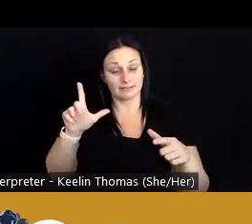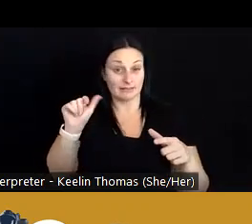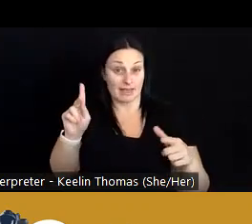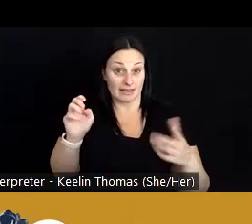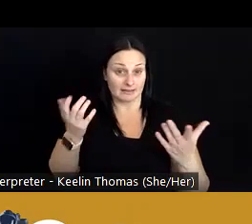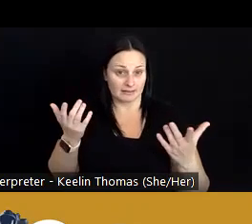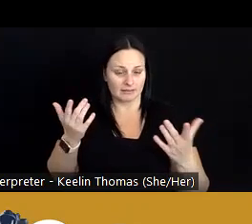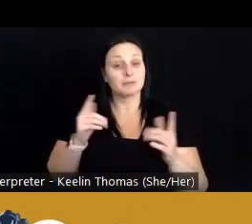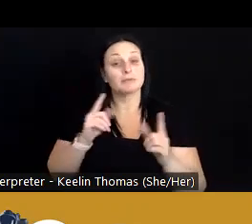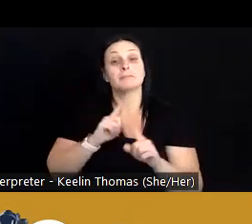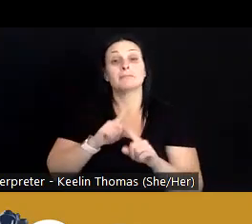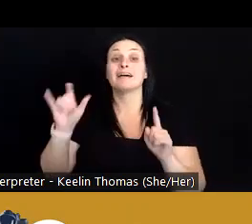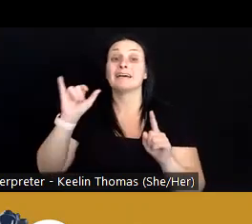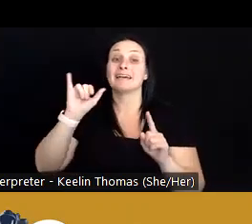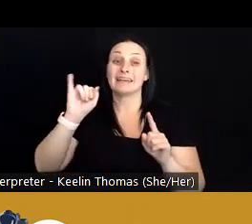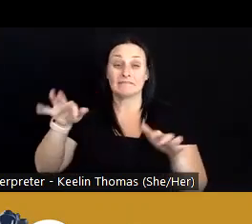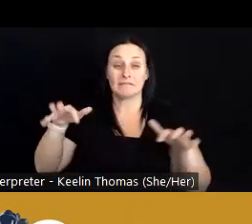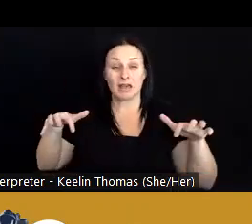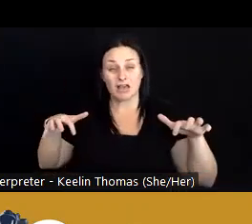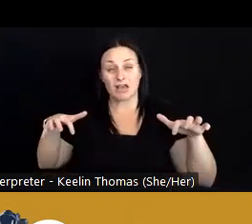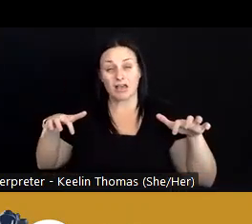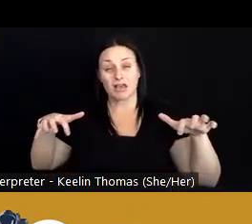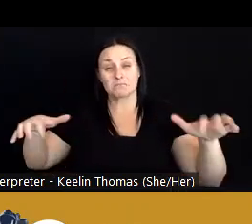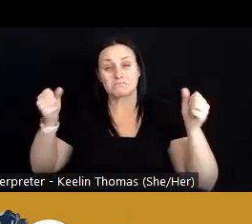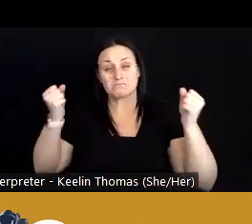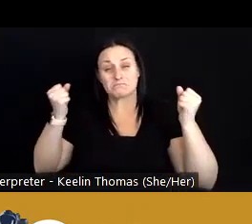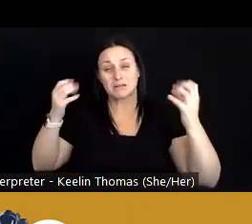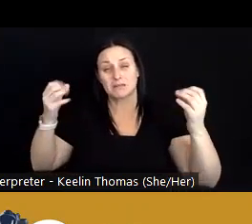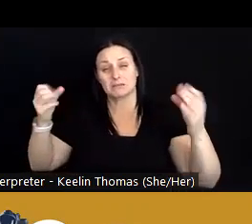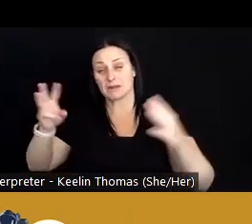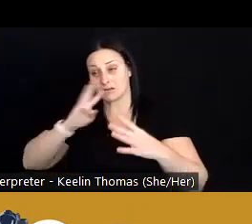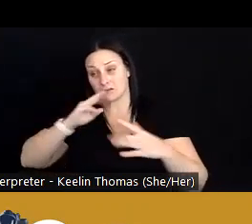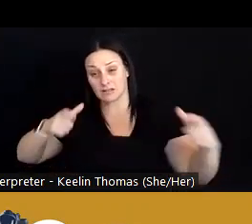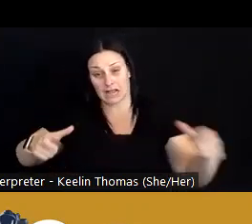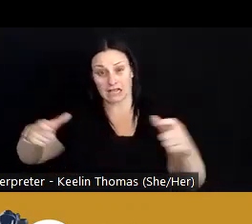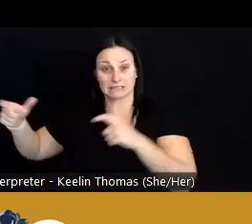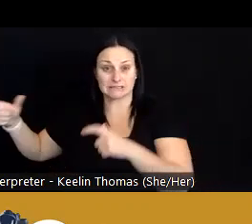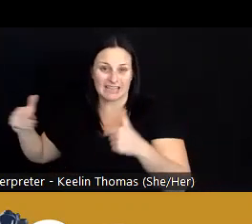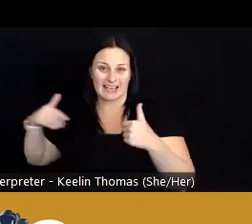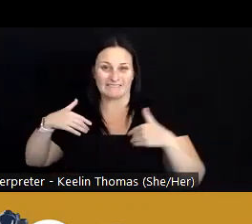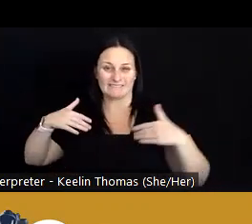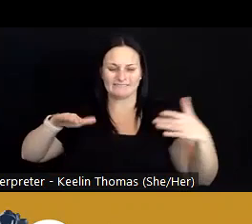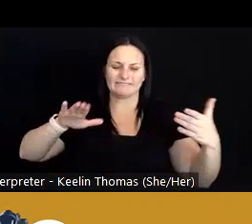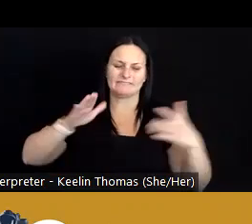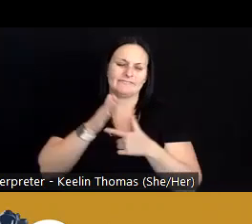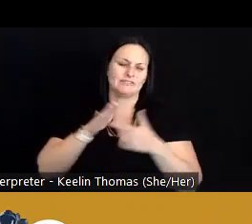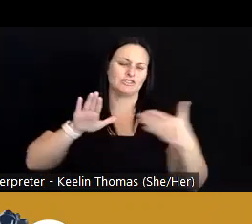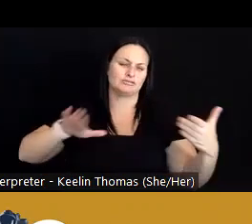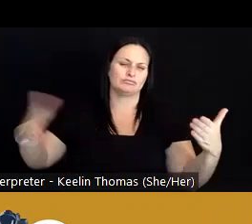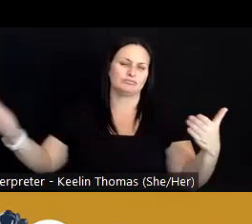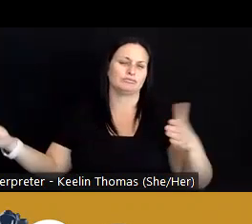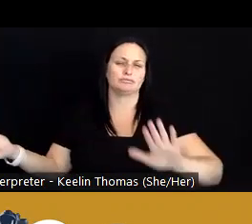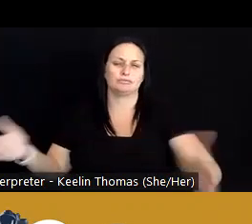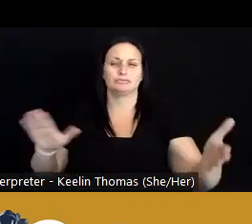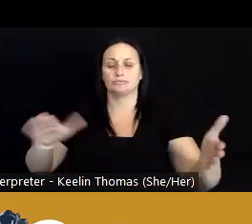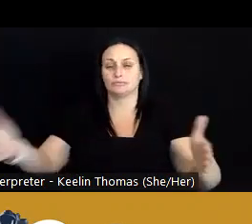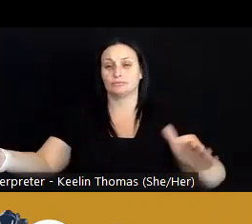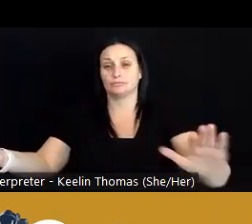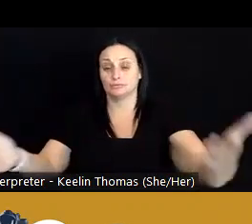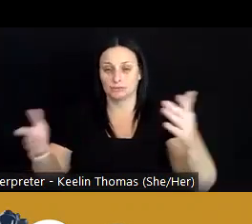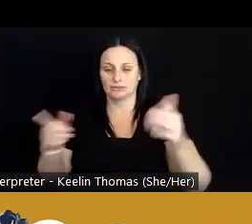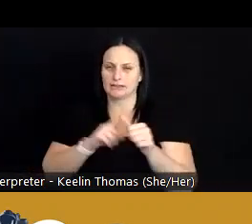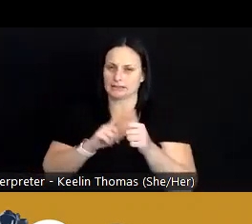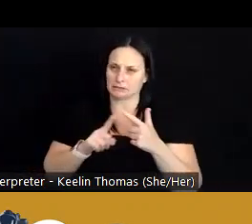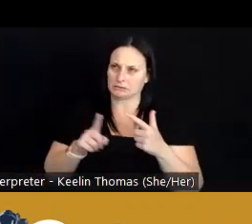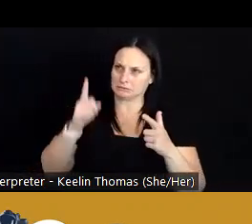But if you came across multiple lakes and you saw that there were fish dying across multiple lakes, you'd probably start